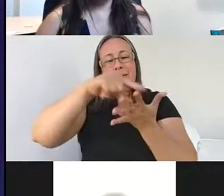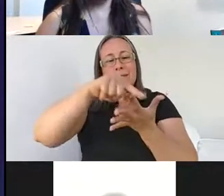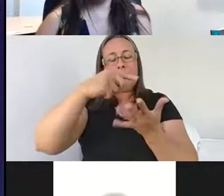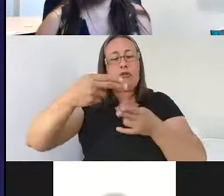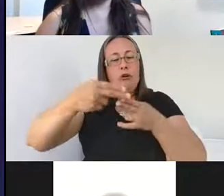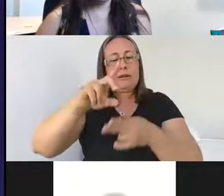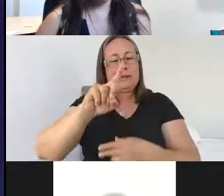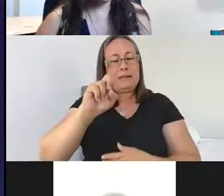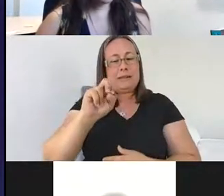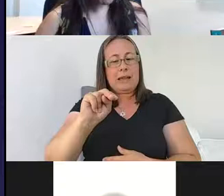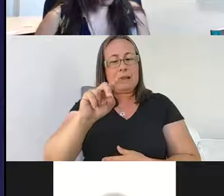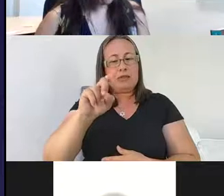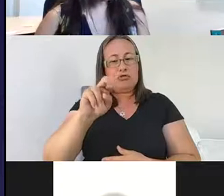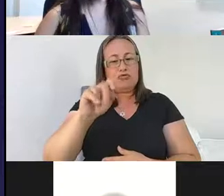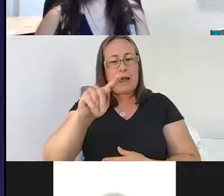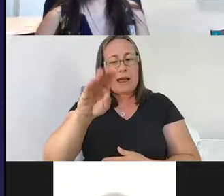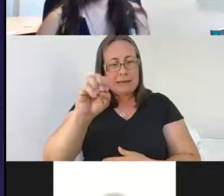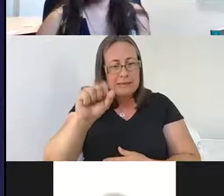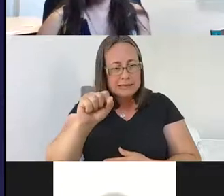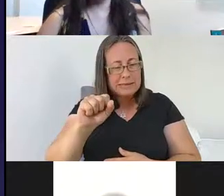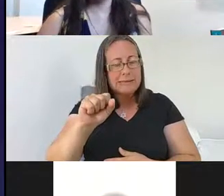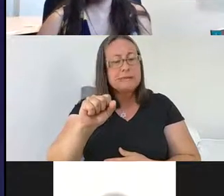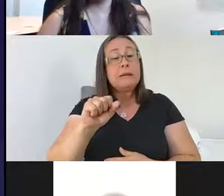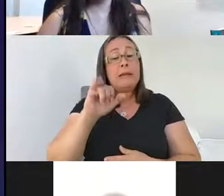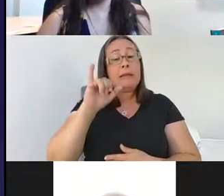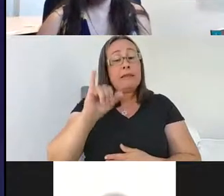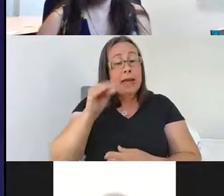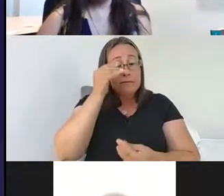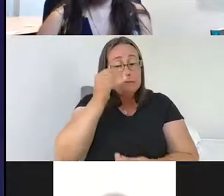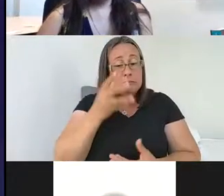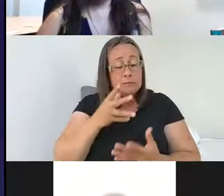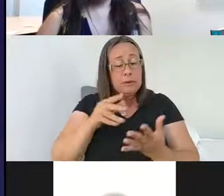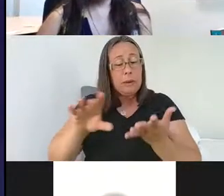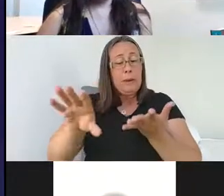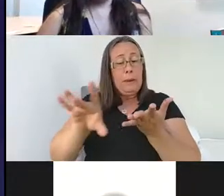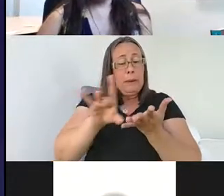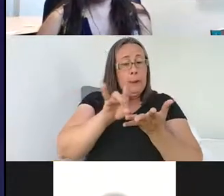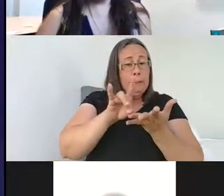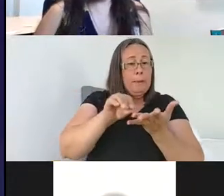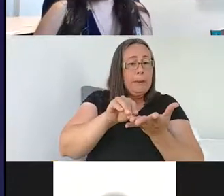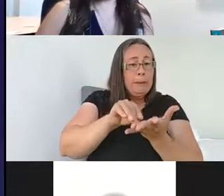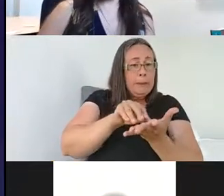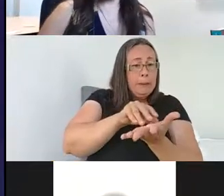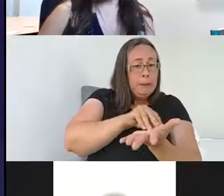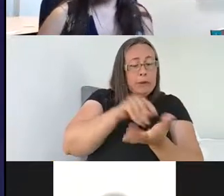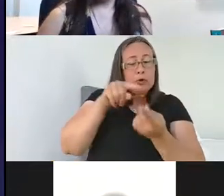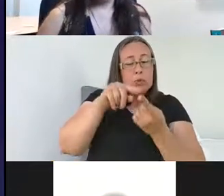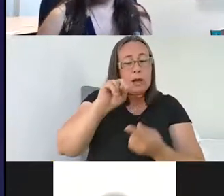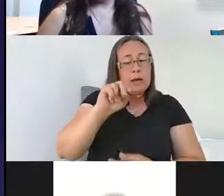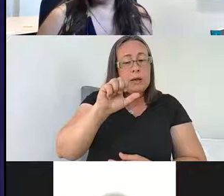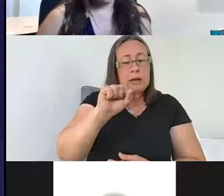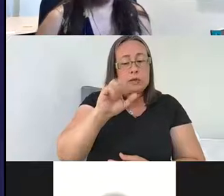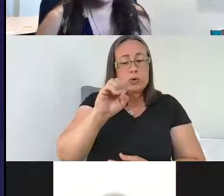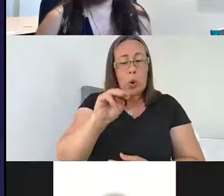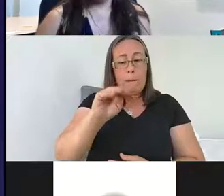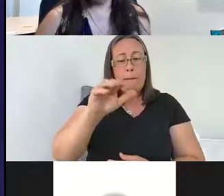receptors for different neurotransmitters. That information gets integrated in the soma and then determines whether a